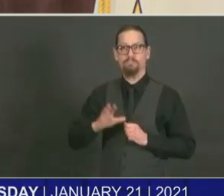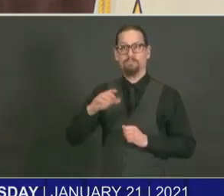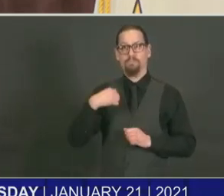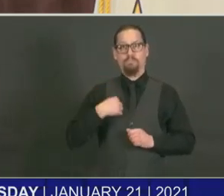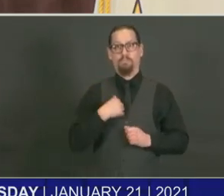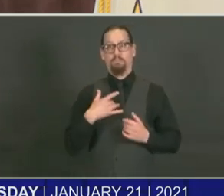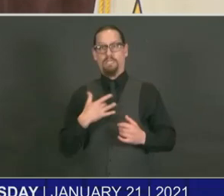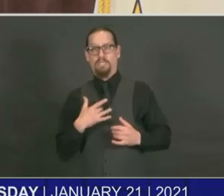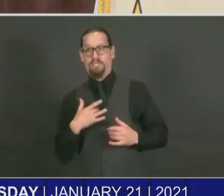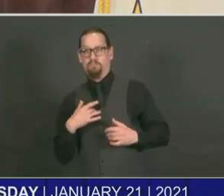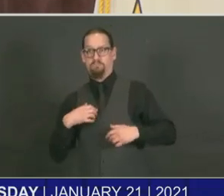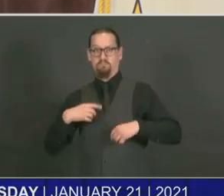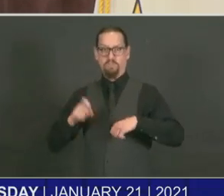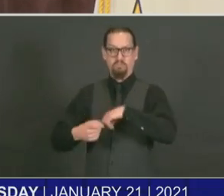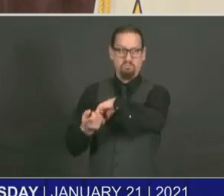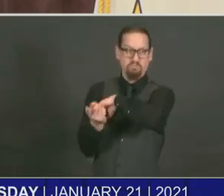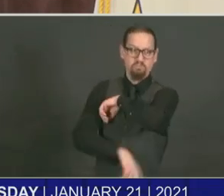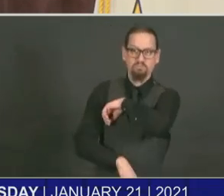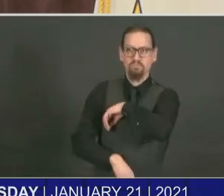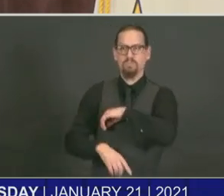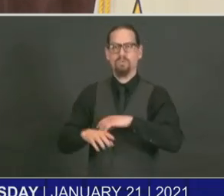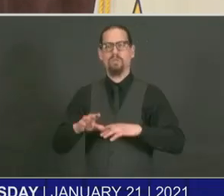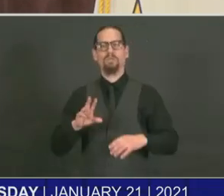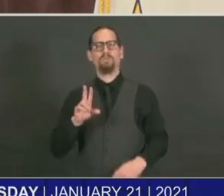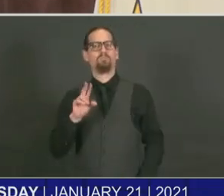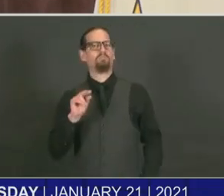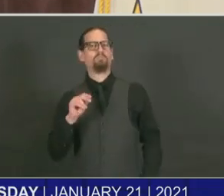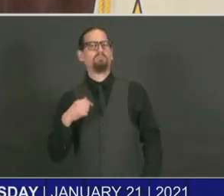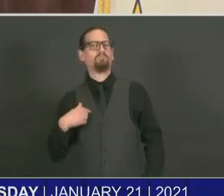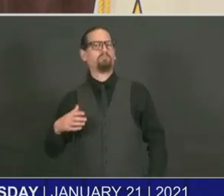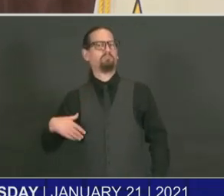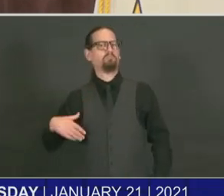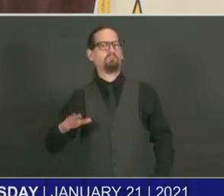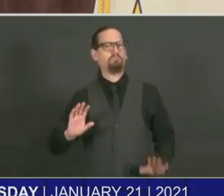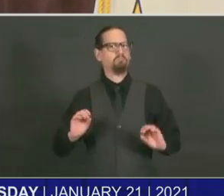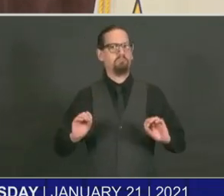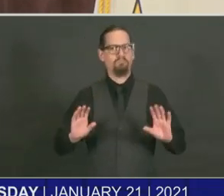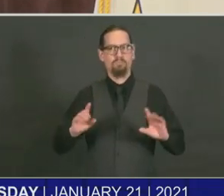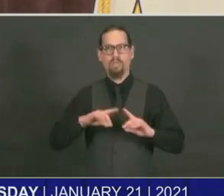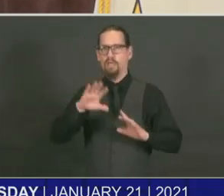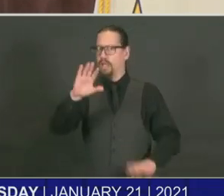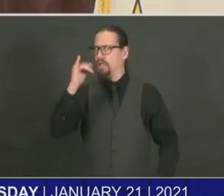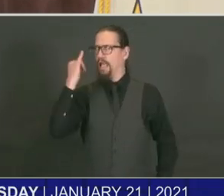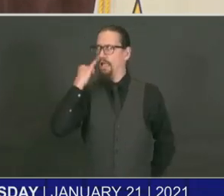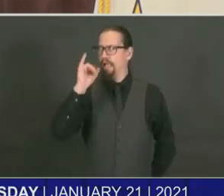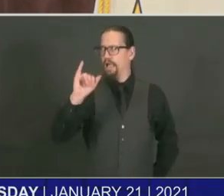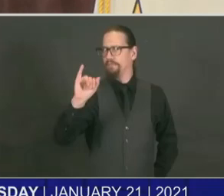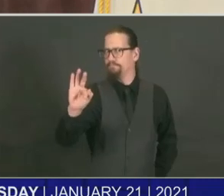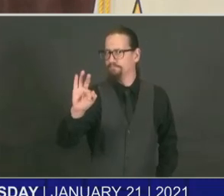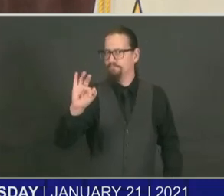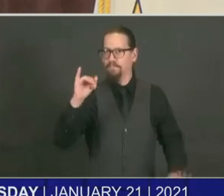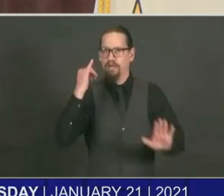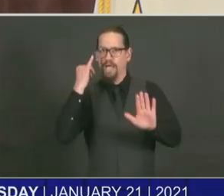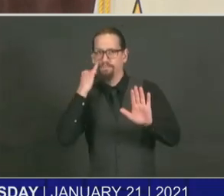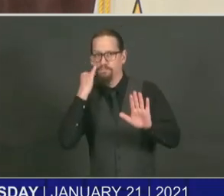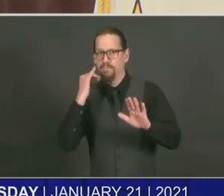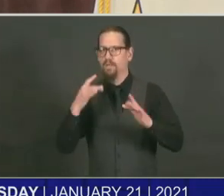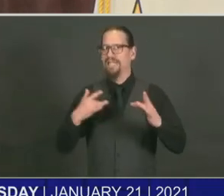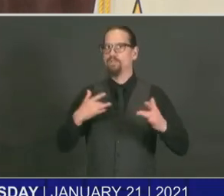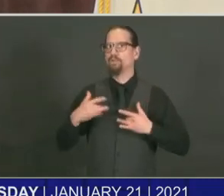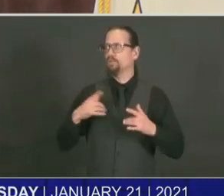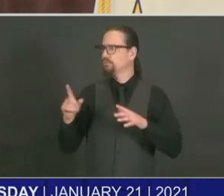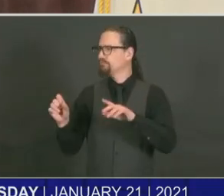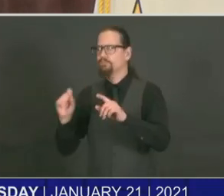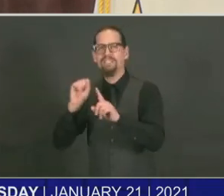penalize, but we continue to keep at the forefront. If there's ongoing concern and there are numbers of people that are getting